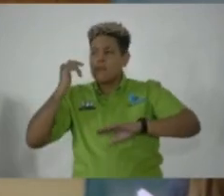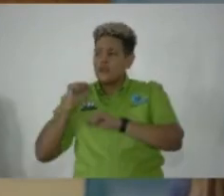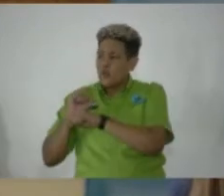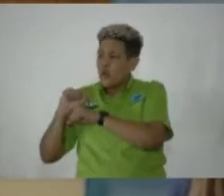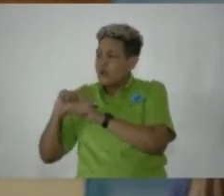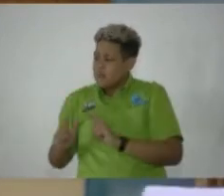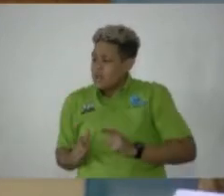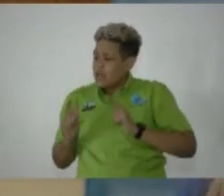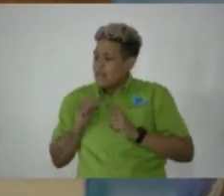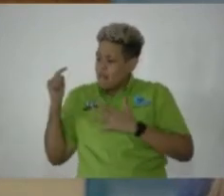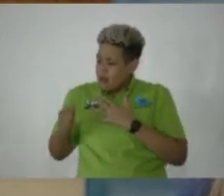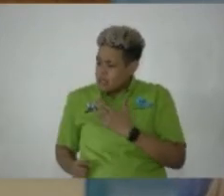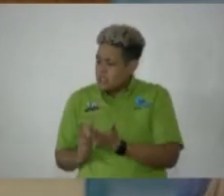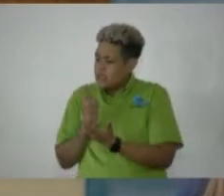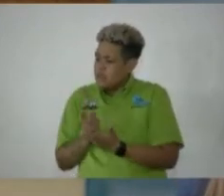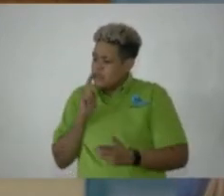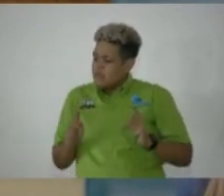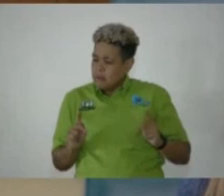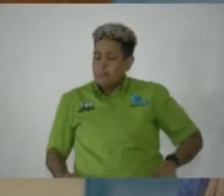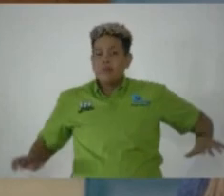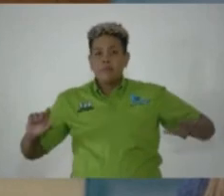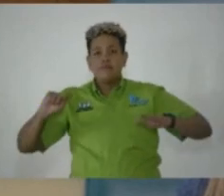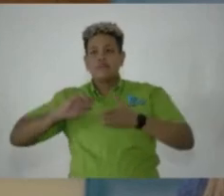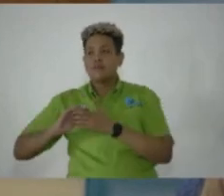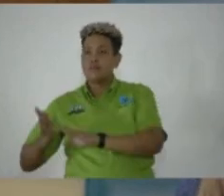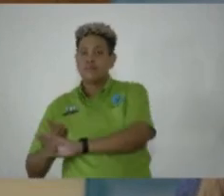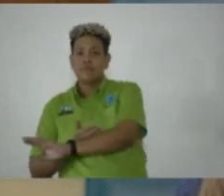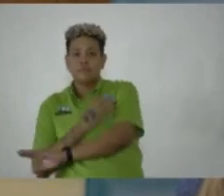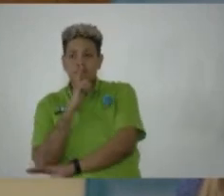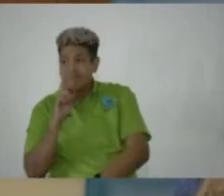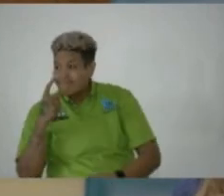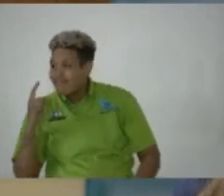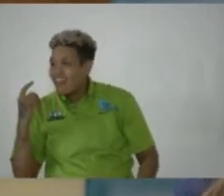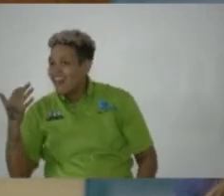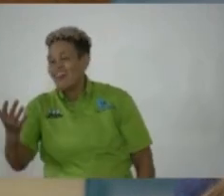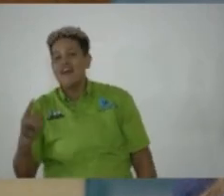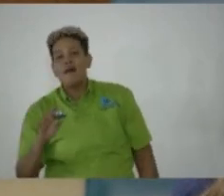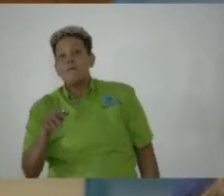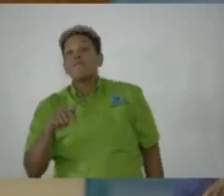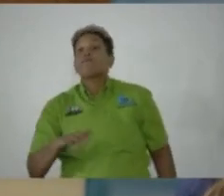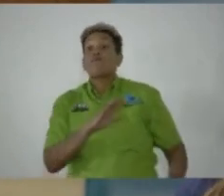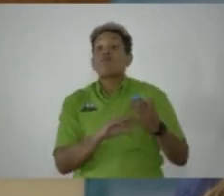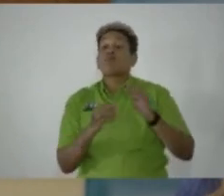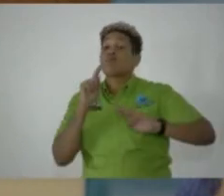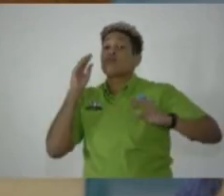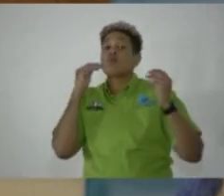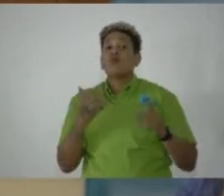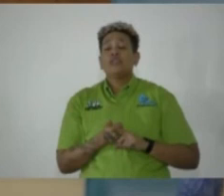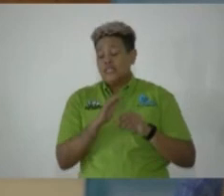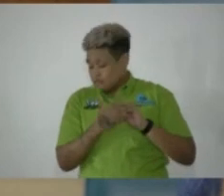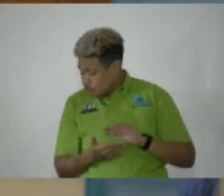and livable conditions of the people of St. Thomas are coming to pass. The story is told that the